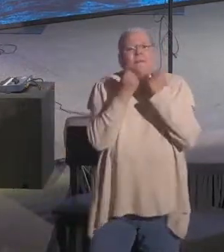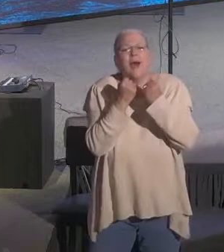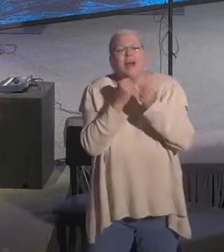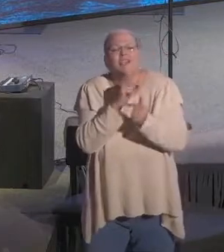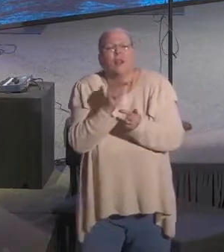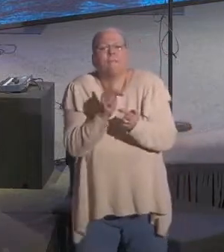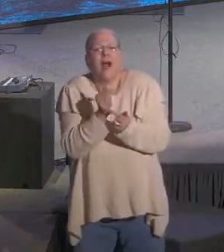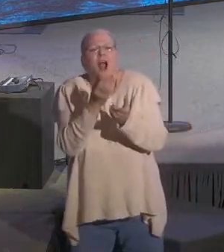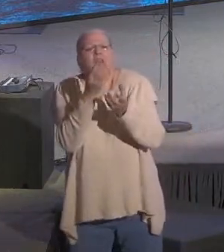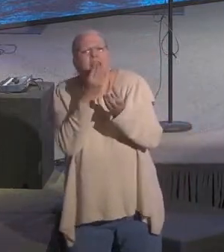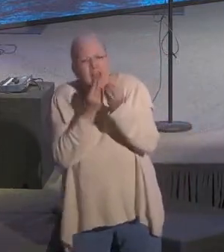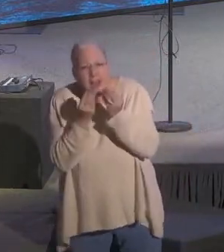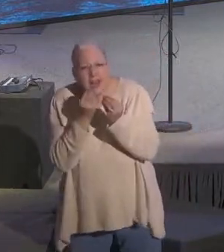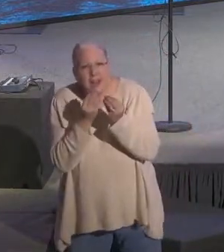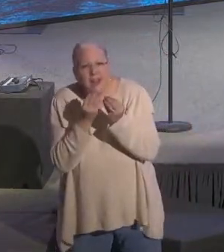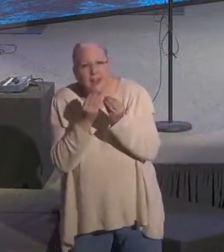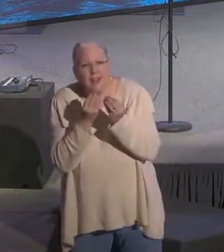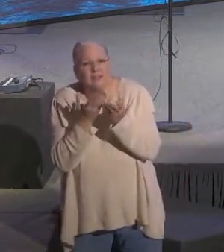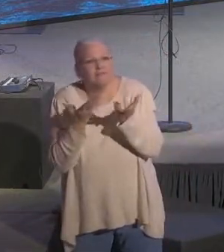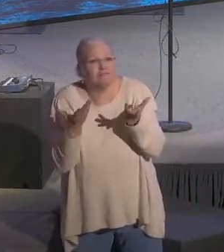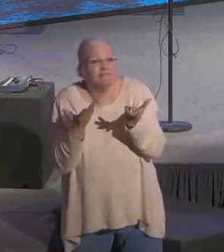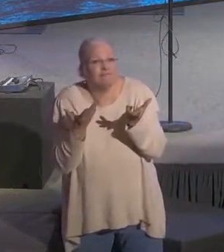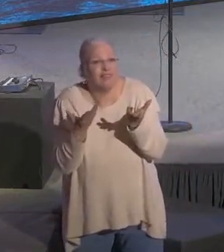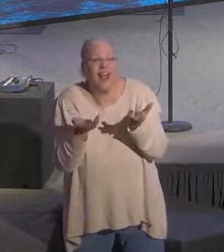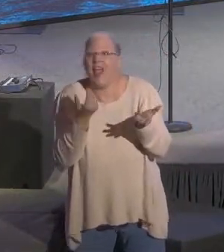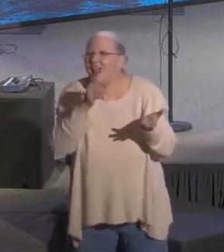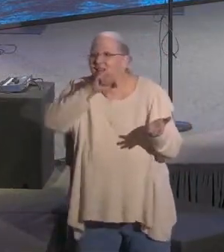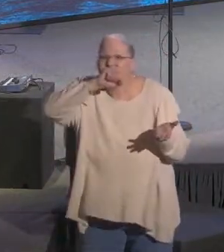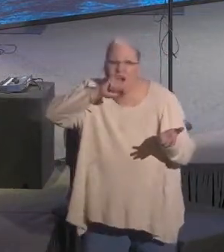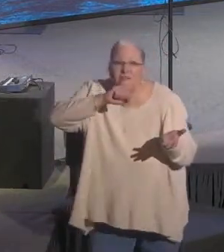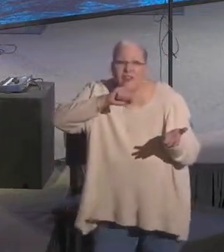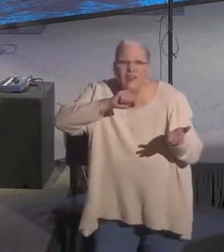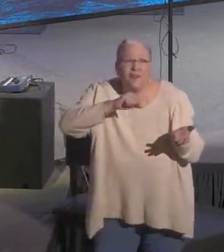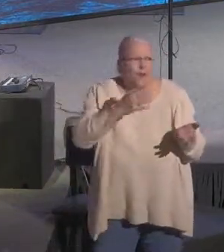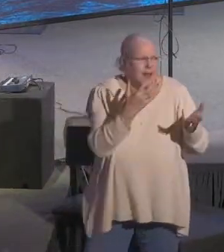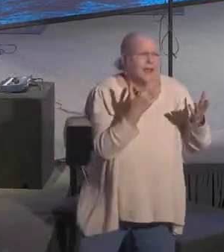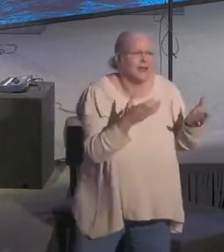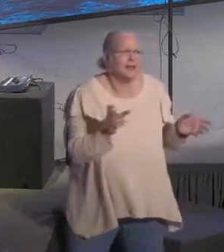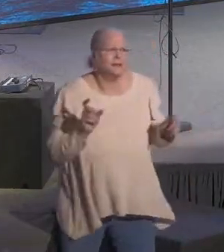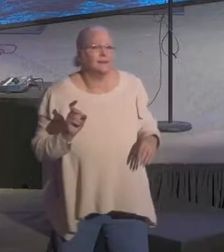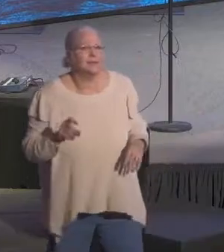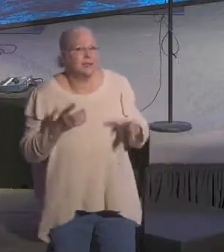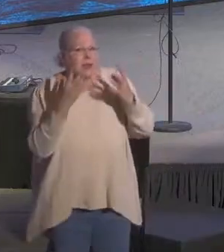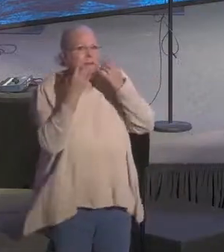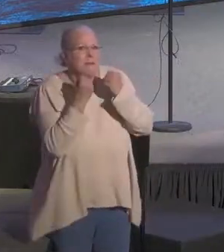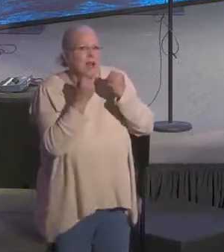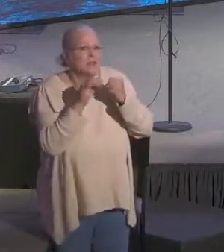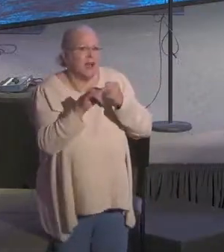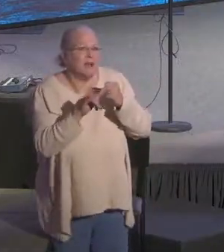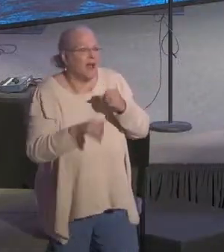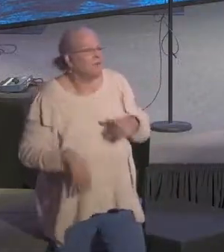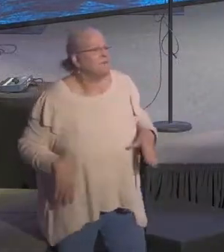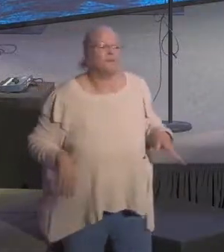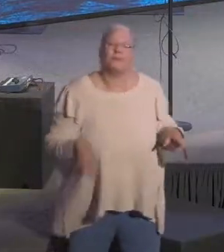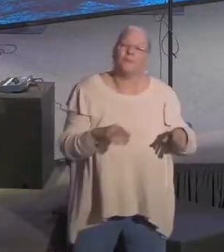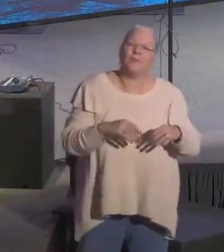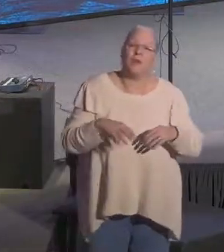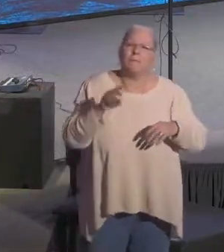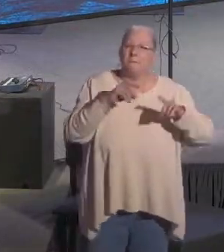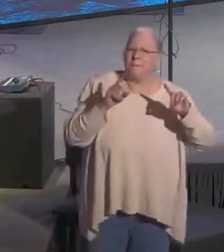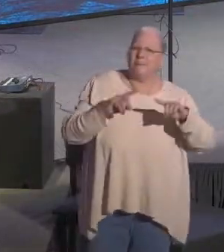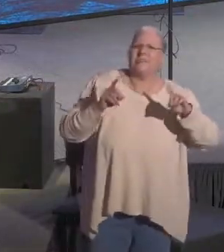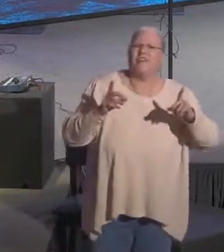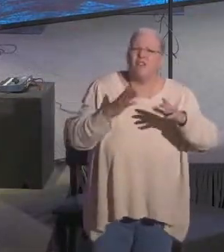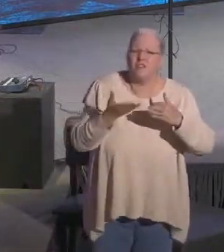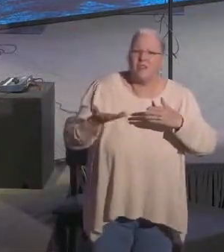eating, recreational eating and I love it. I think we should be passionate about it. You know, we're passionate about a lot of other things.